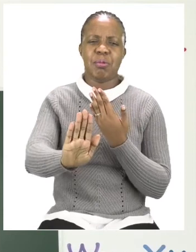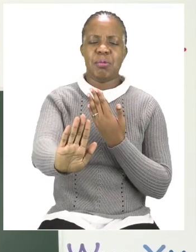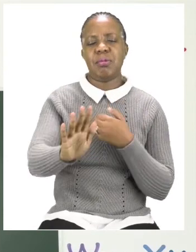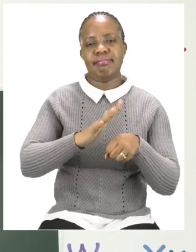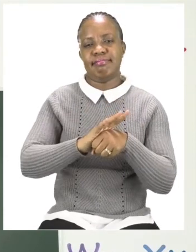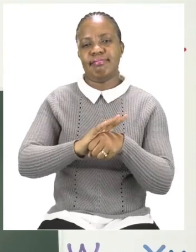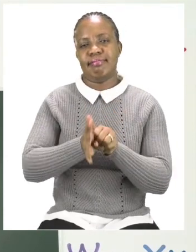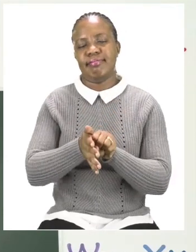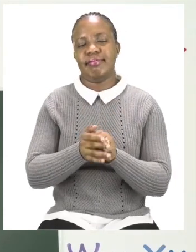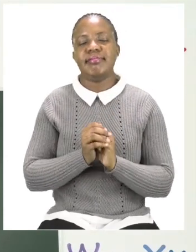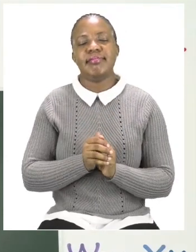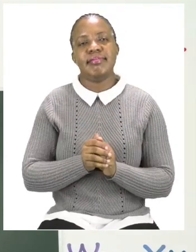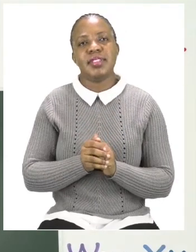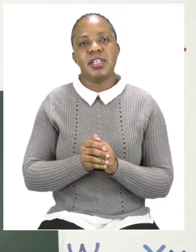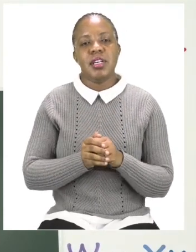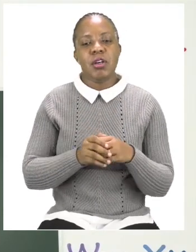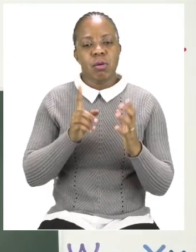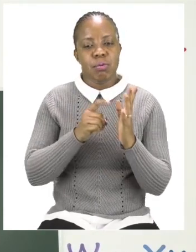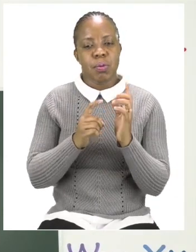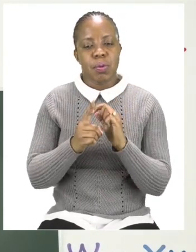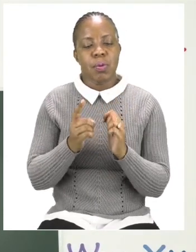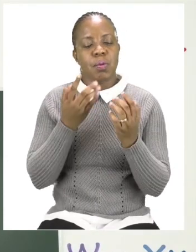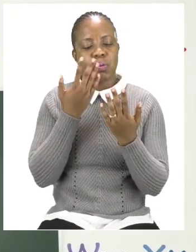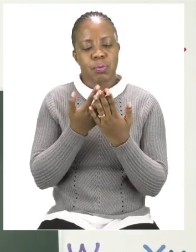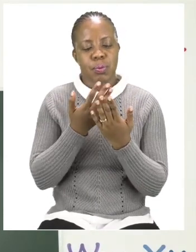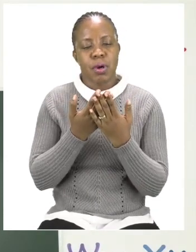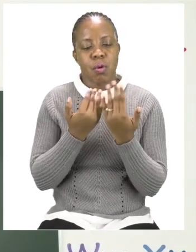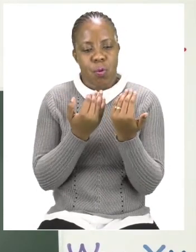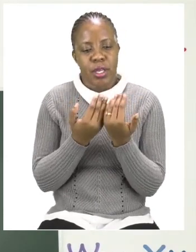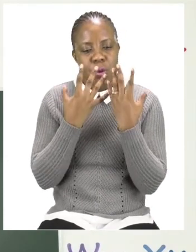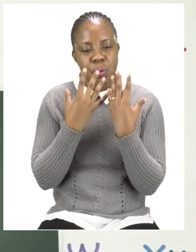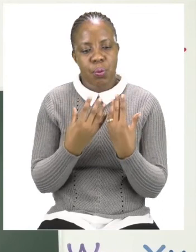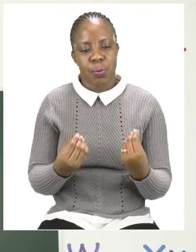Make sure your hands are dry before you touch anything else.